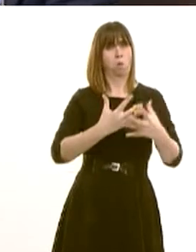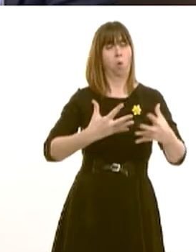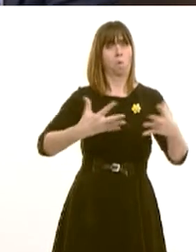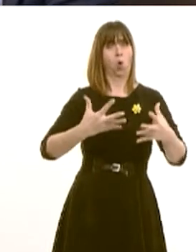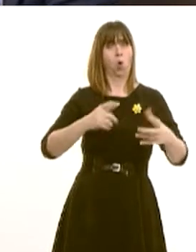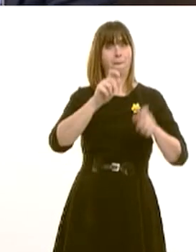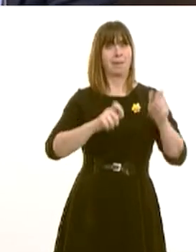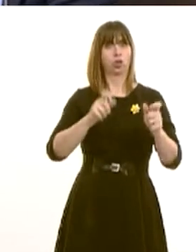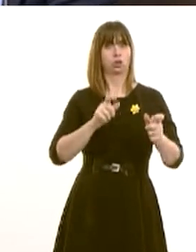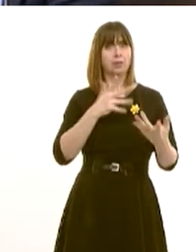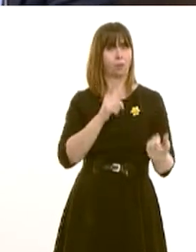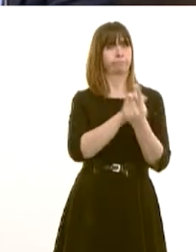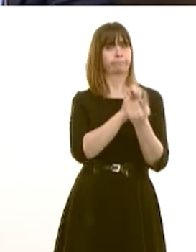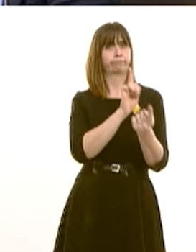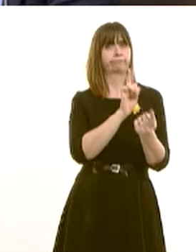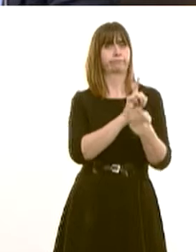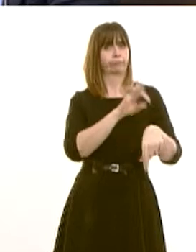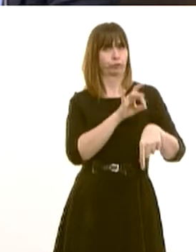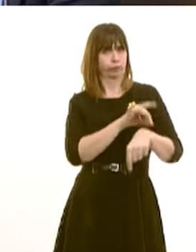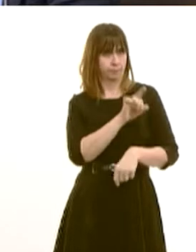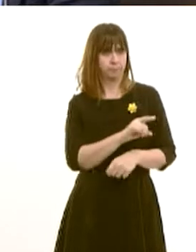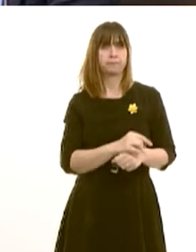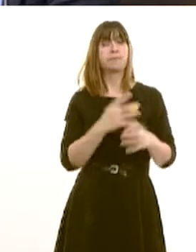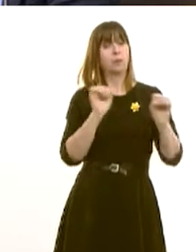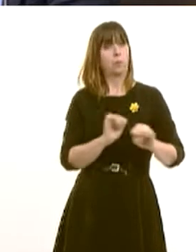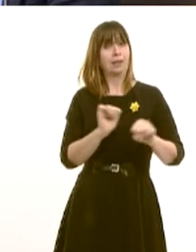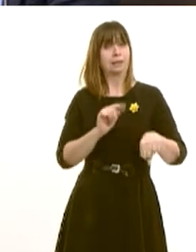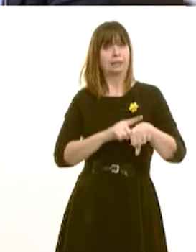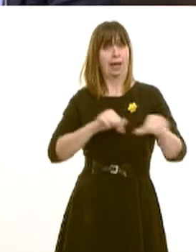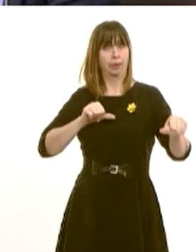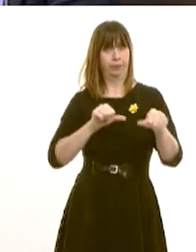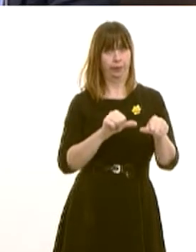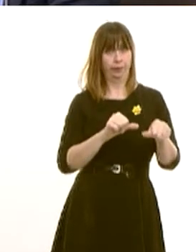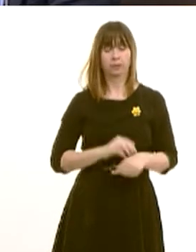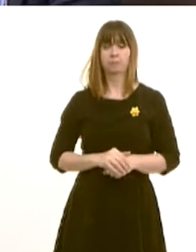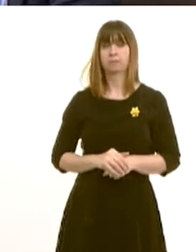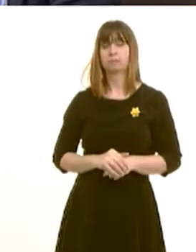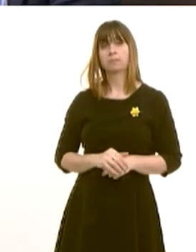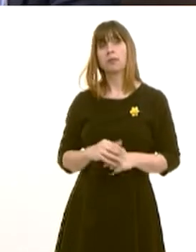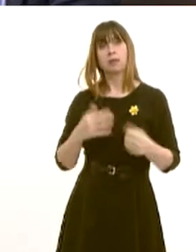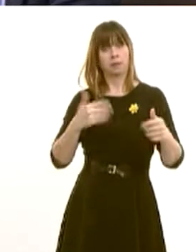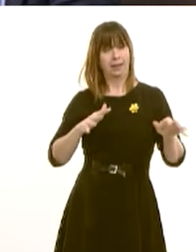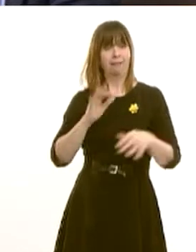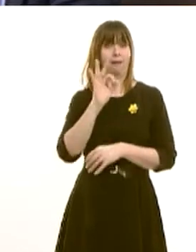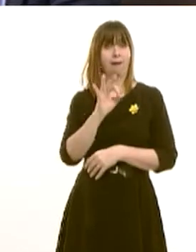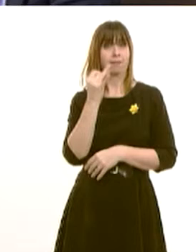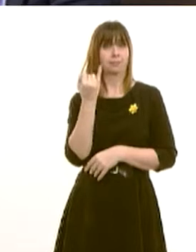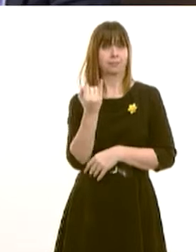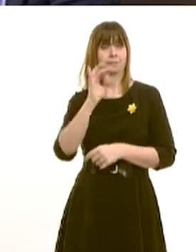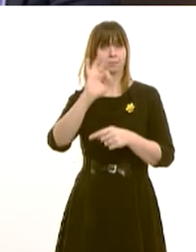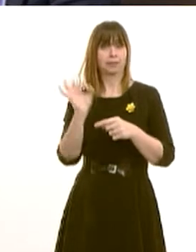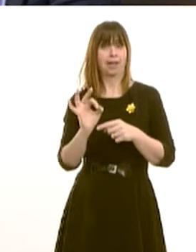being seen and the waiting times are reducing. There's been an 86%